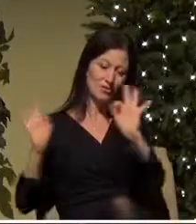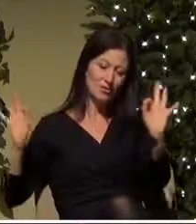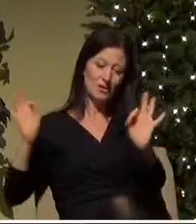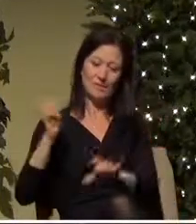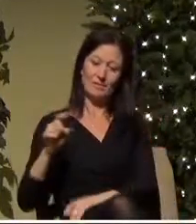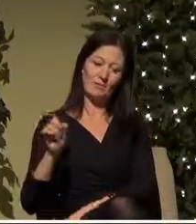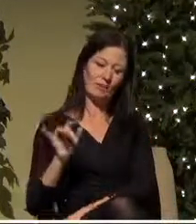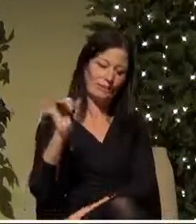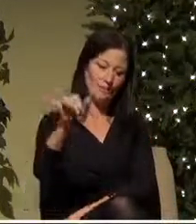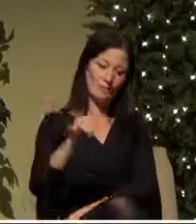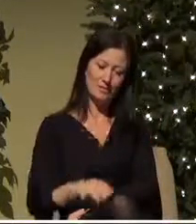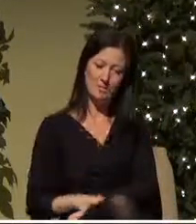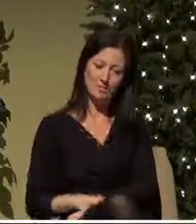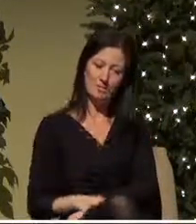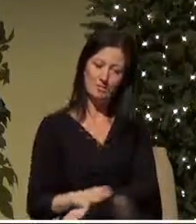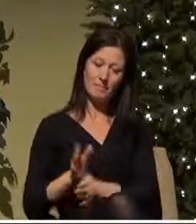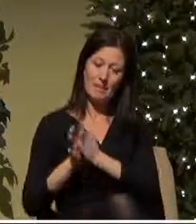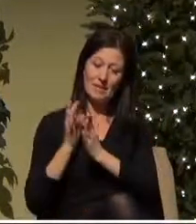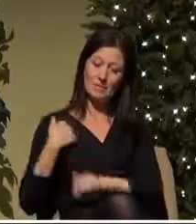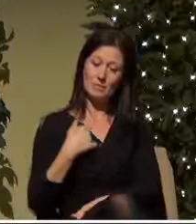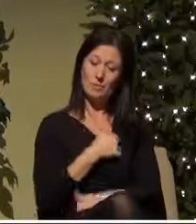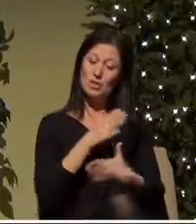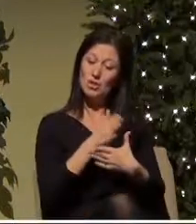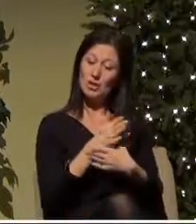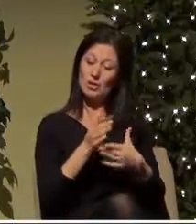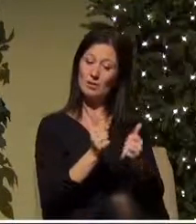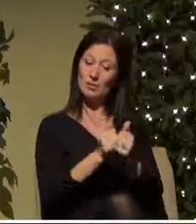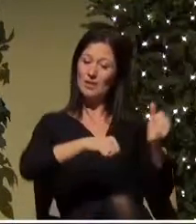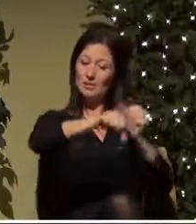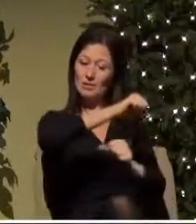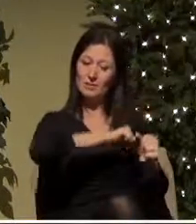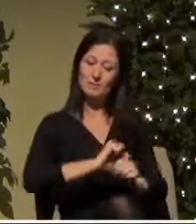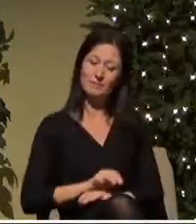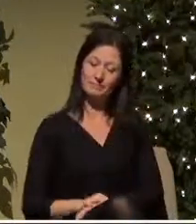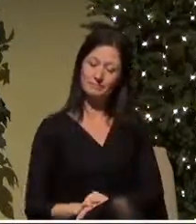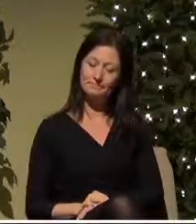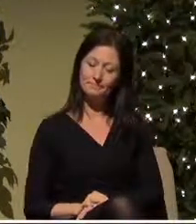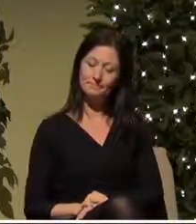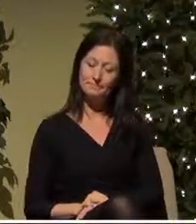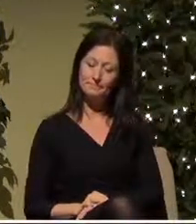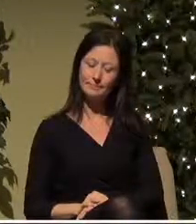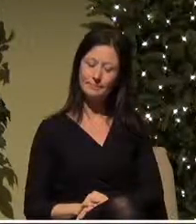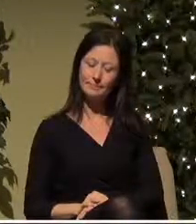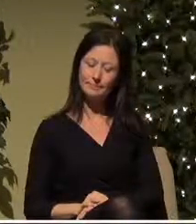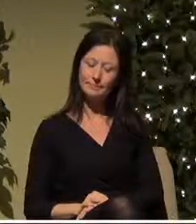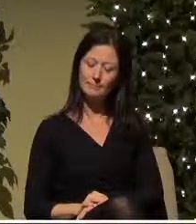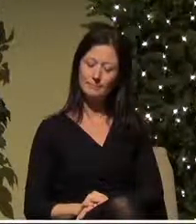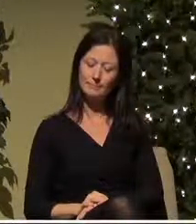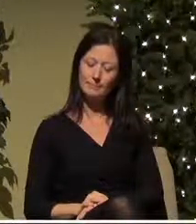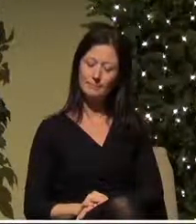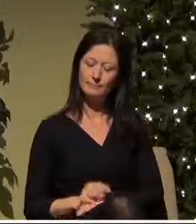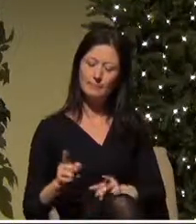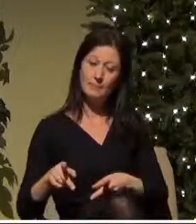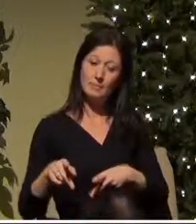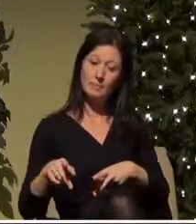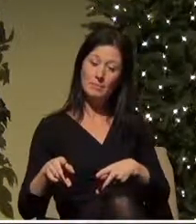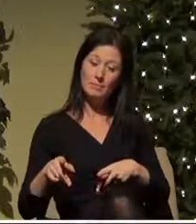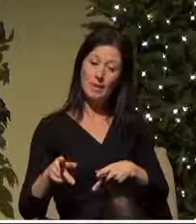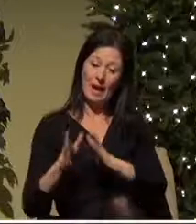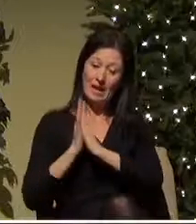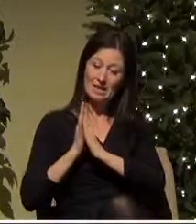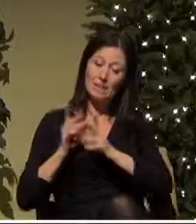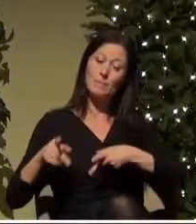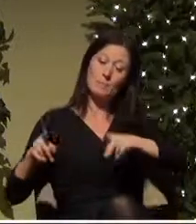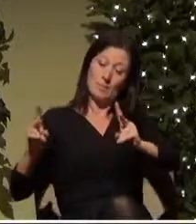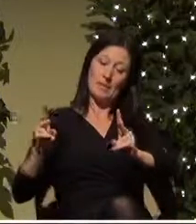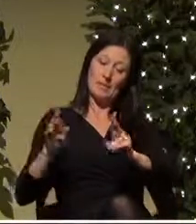and may we share it with one another we pray that you would allow us to open our hearts and our lives our homes